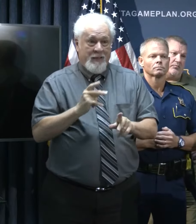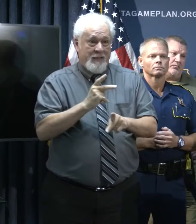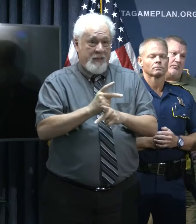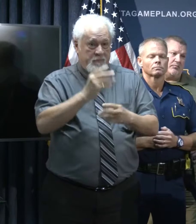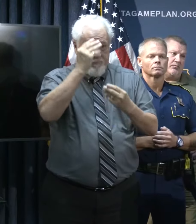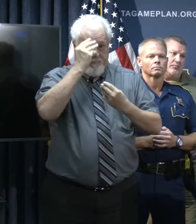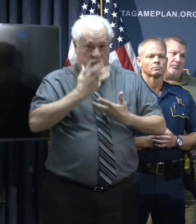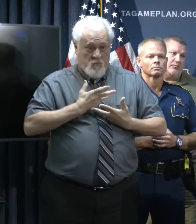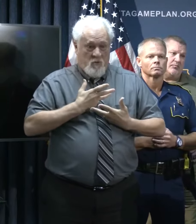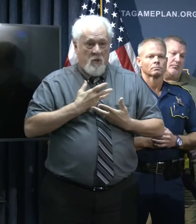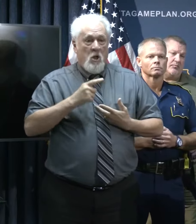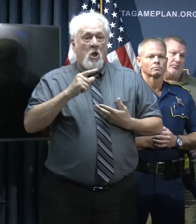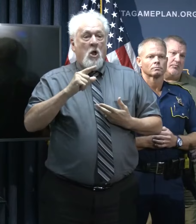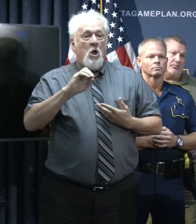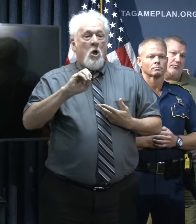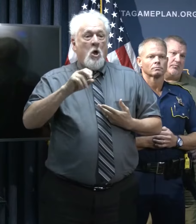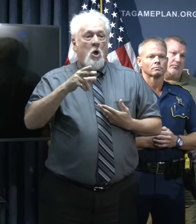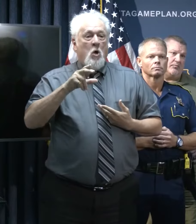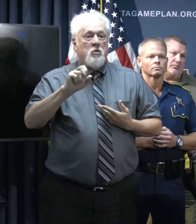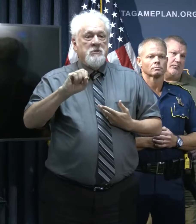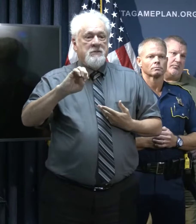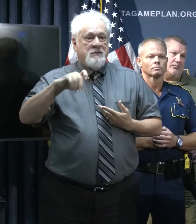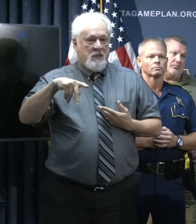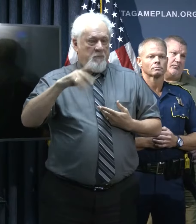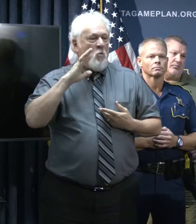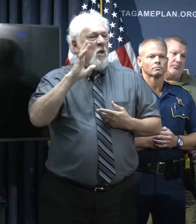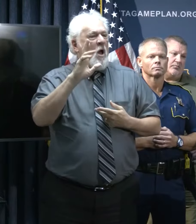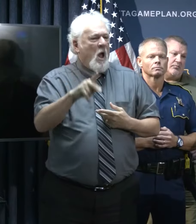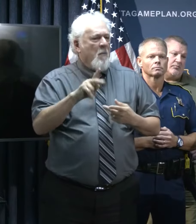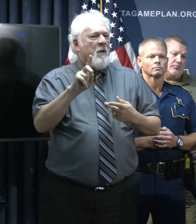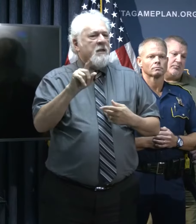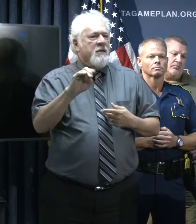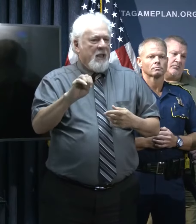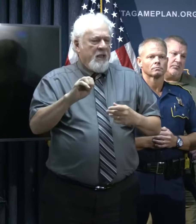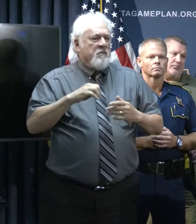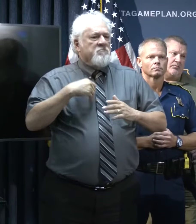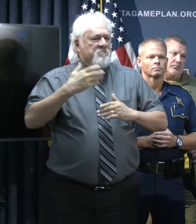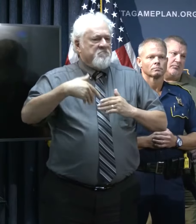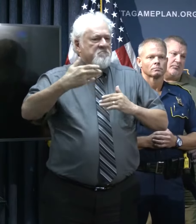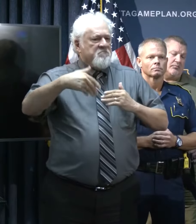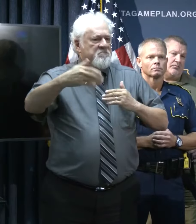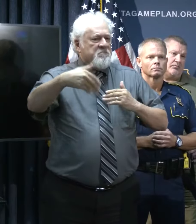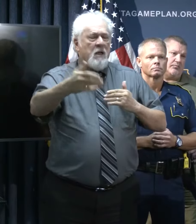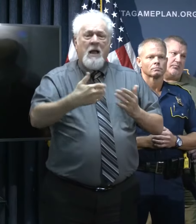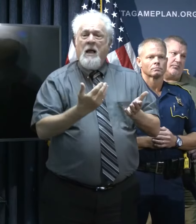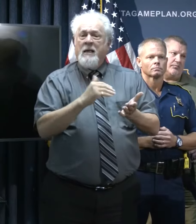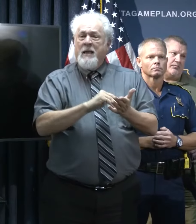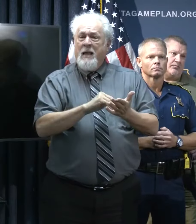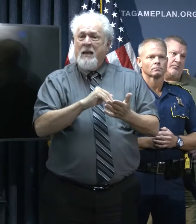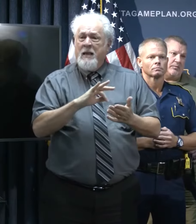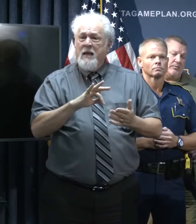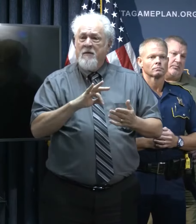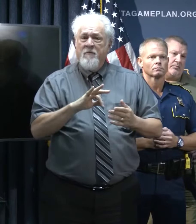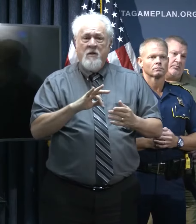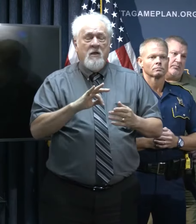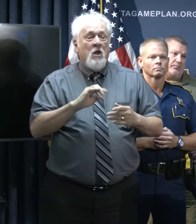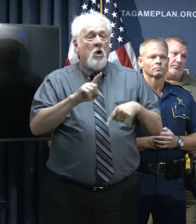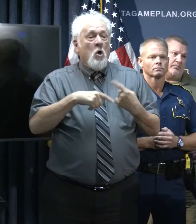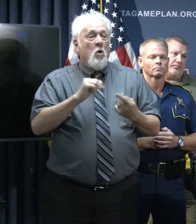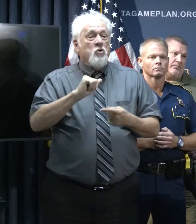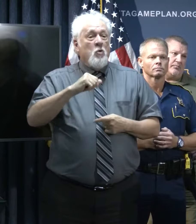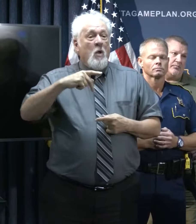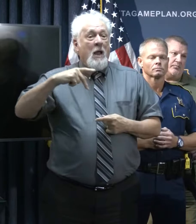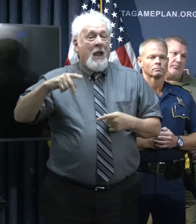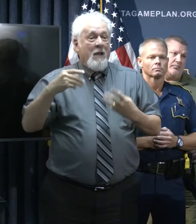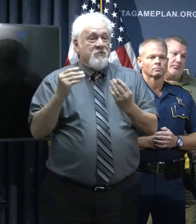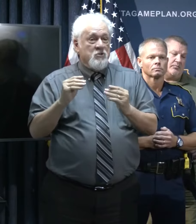Gosep will continue to provide updates as we monitor the storm's progress. Again, if you can go to your app store, if you have not